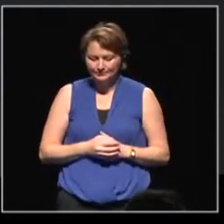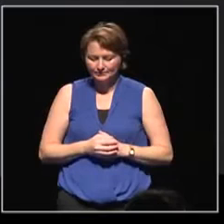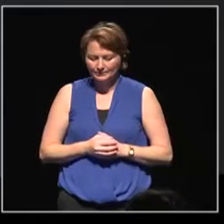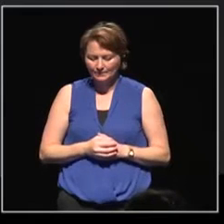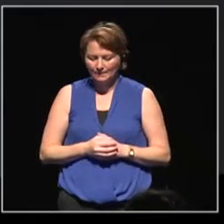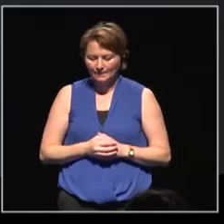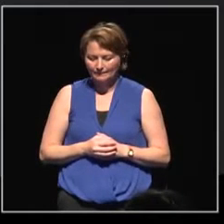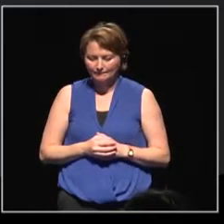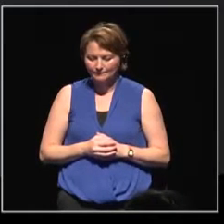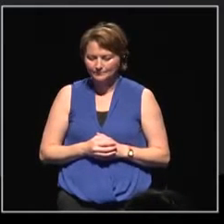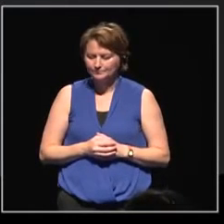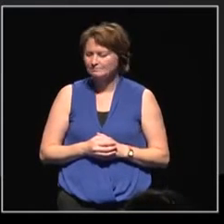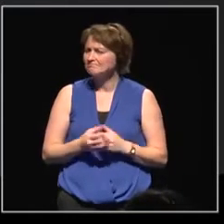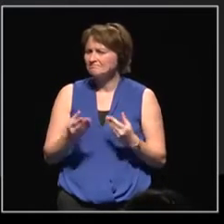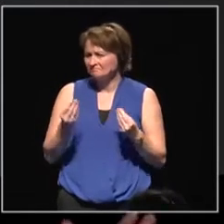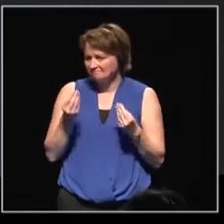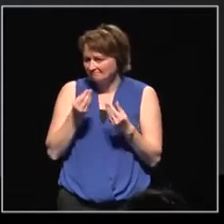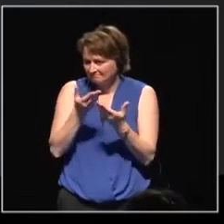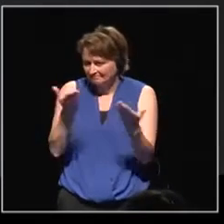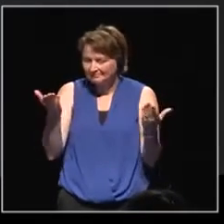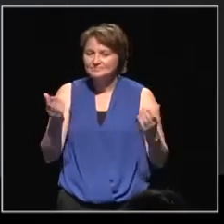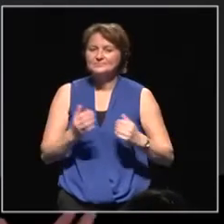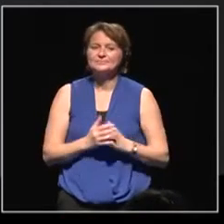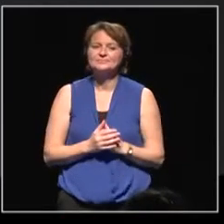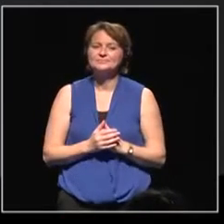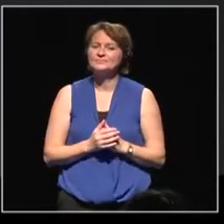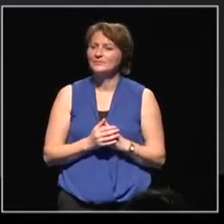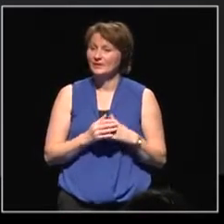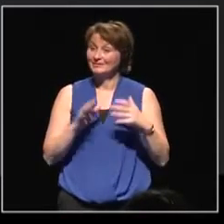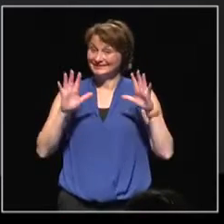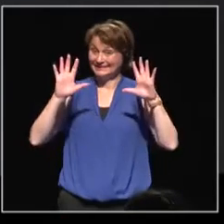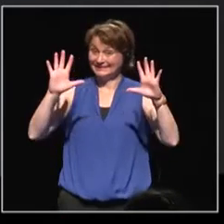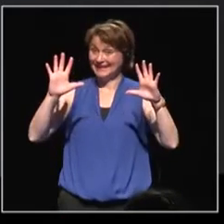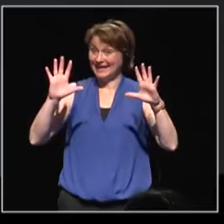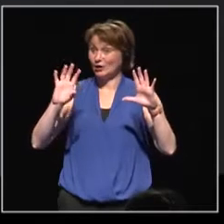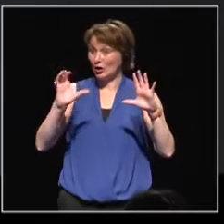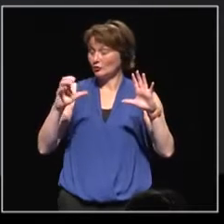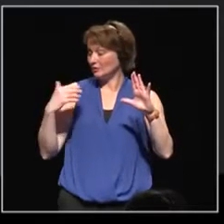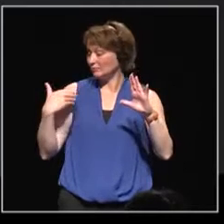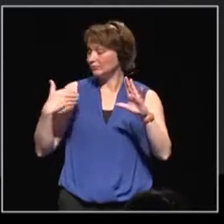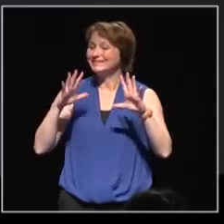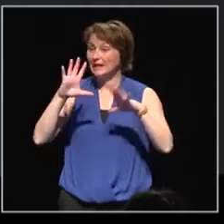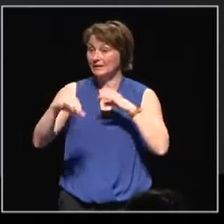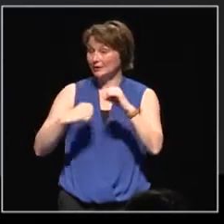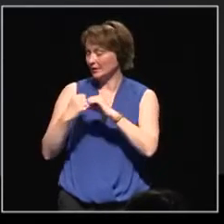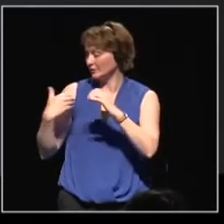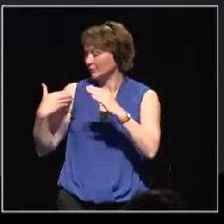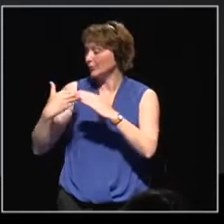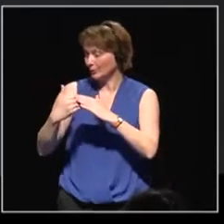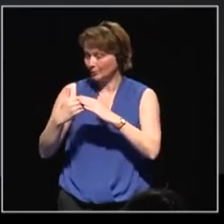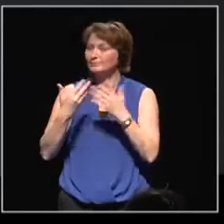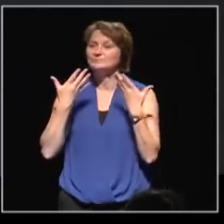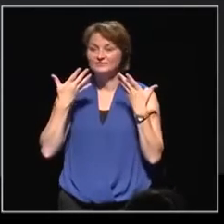Just to give you a flavour, these are the ten countries over the last decade that have been peer reviewed.